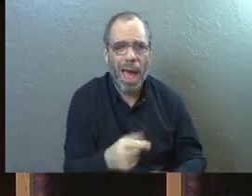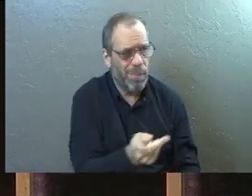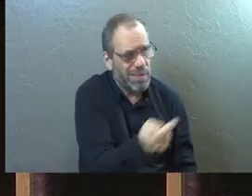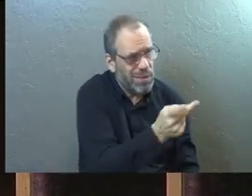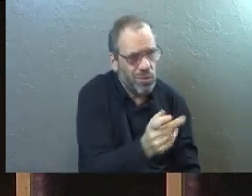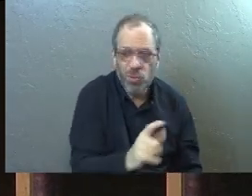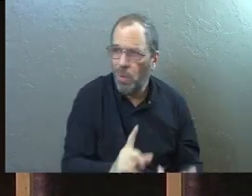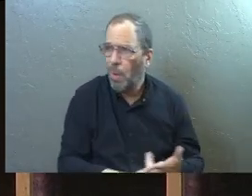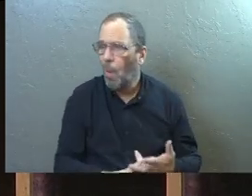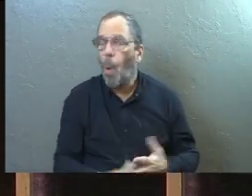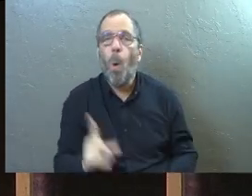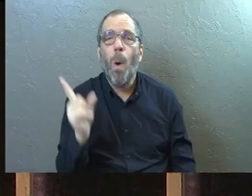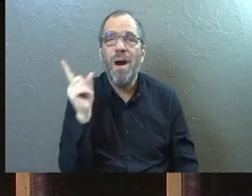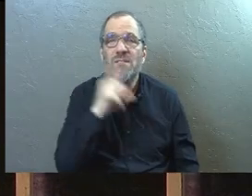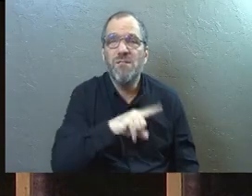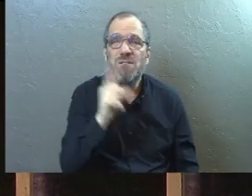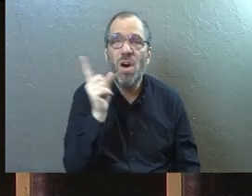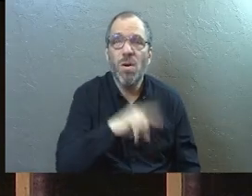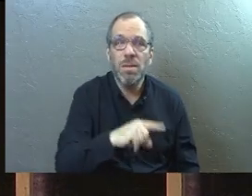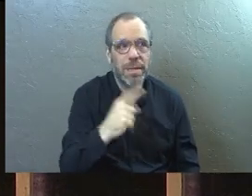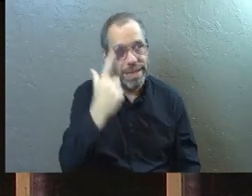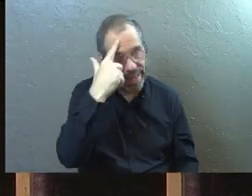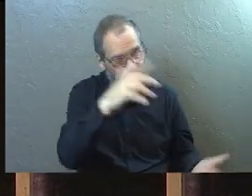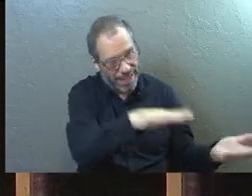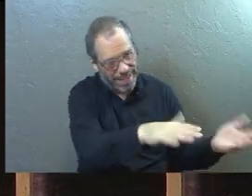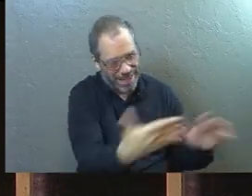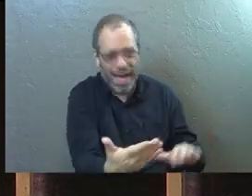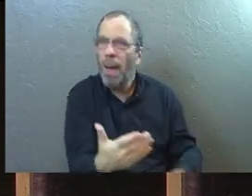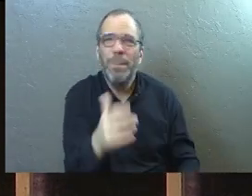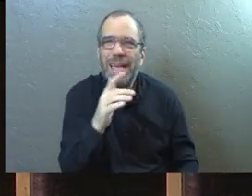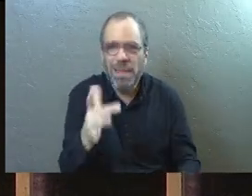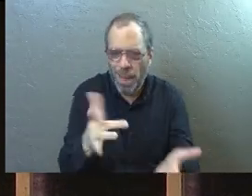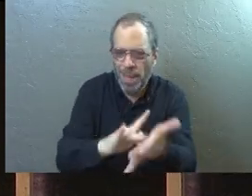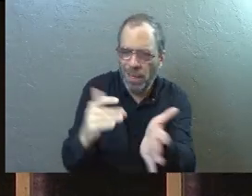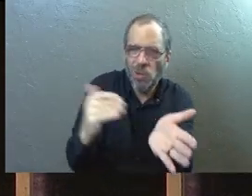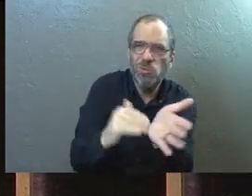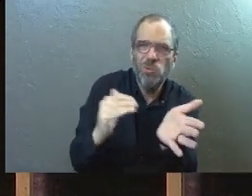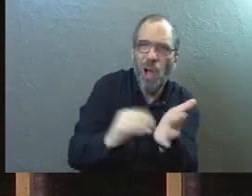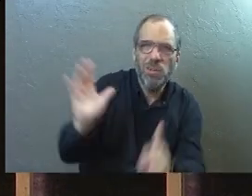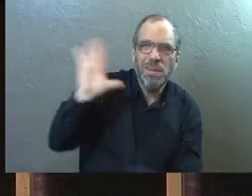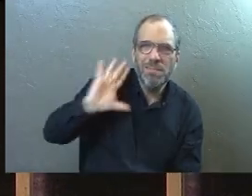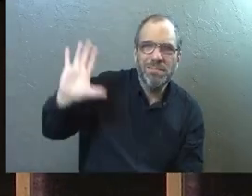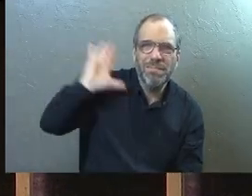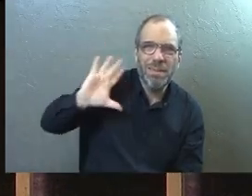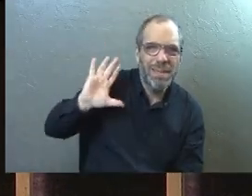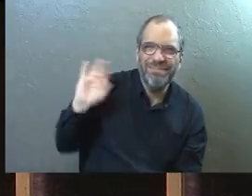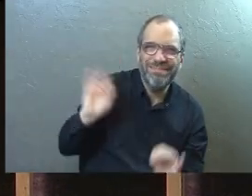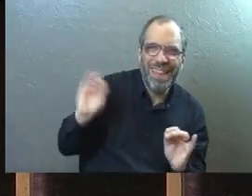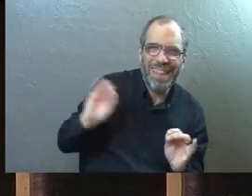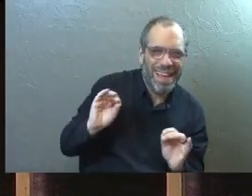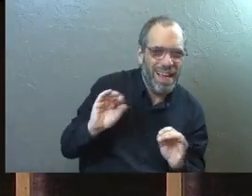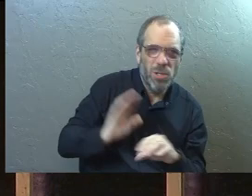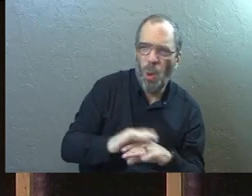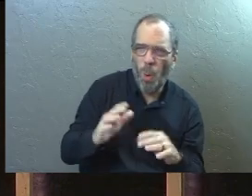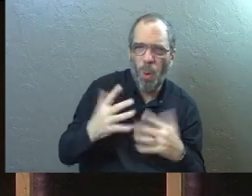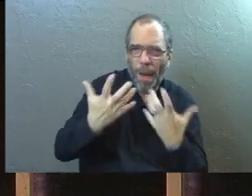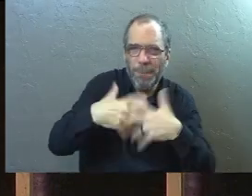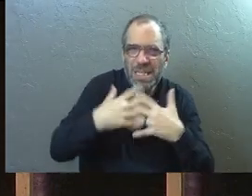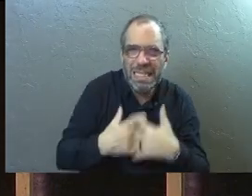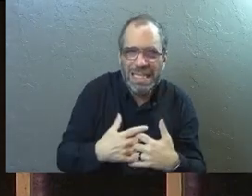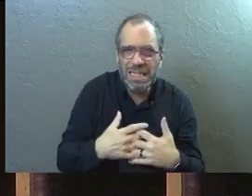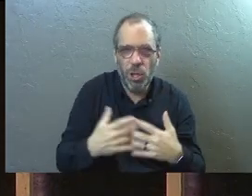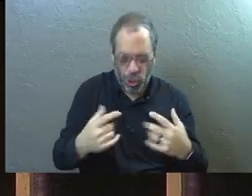Or maybe it was falsely considered death because you didn't have the medical professionals then that you had today. You didn't have an EKG